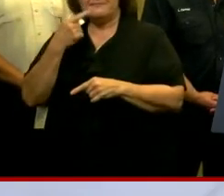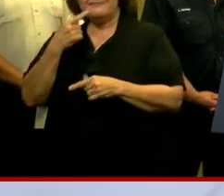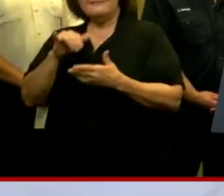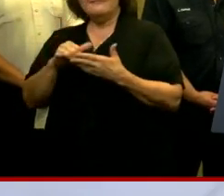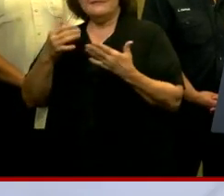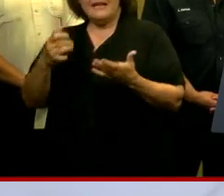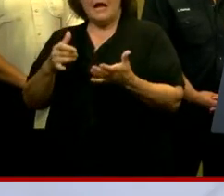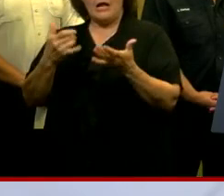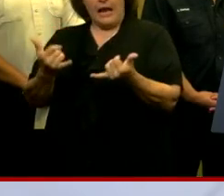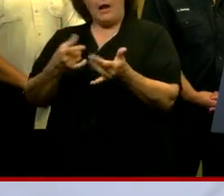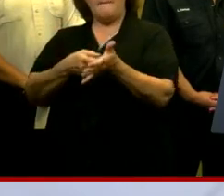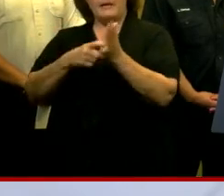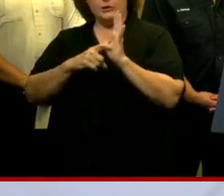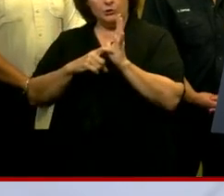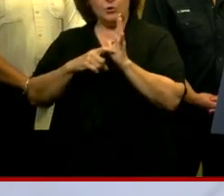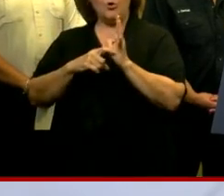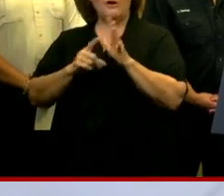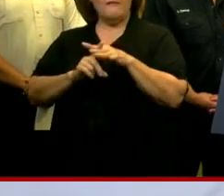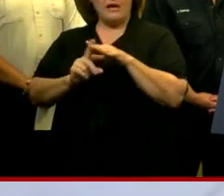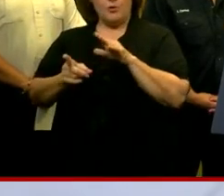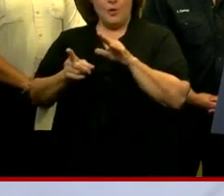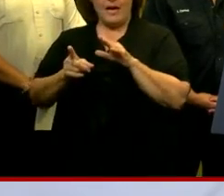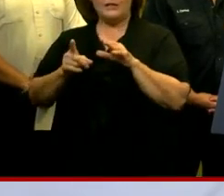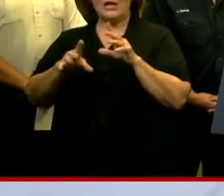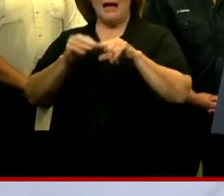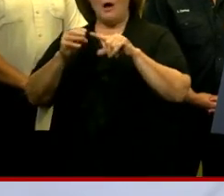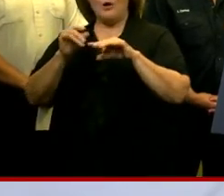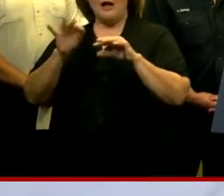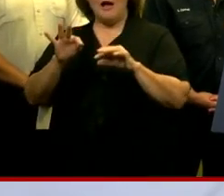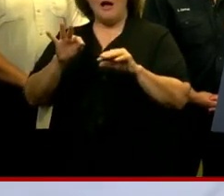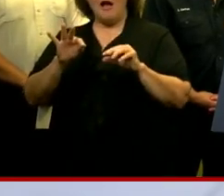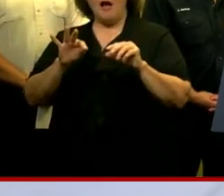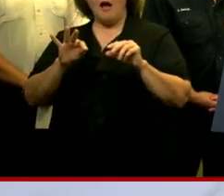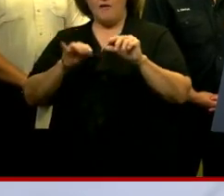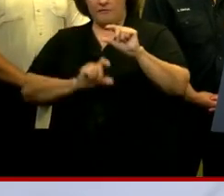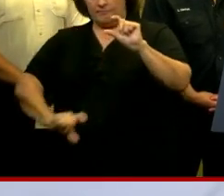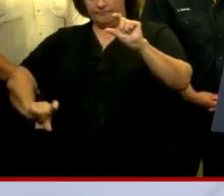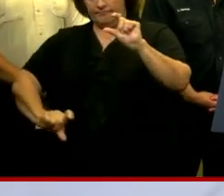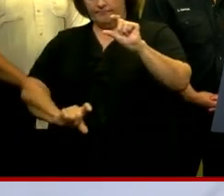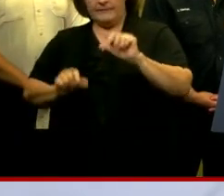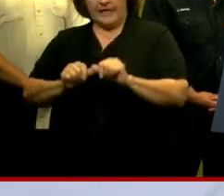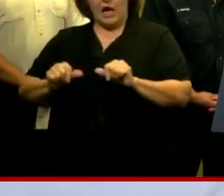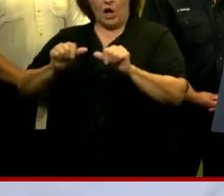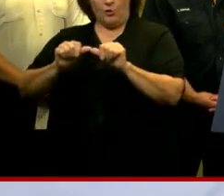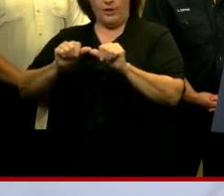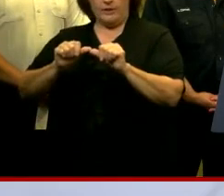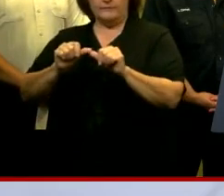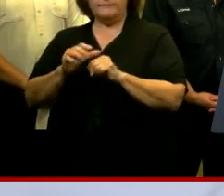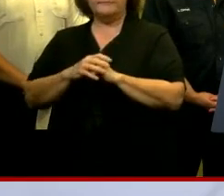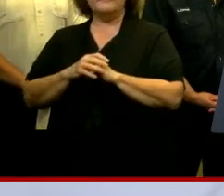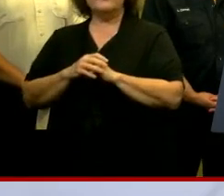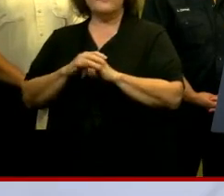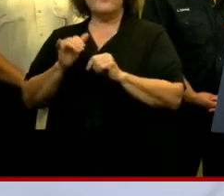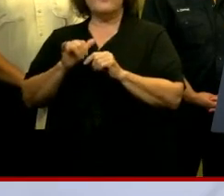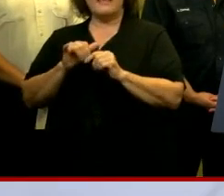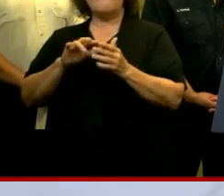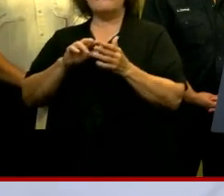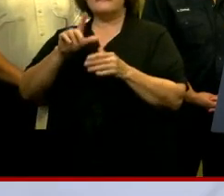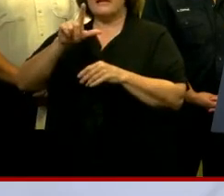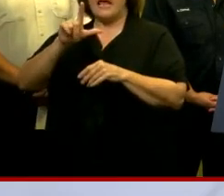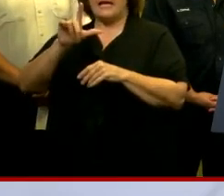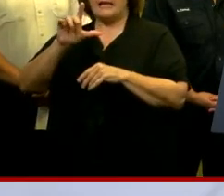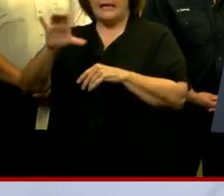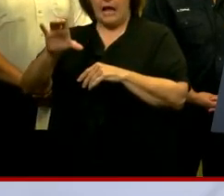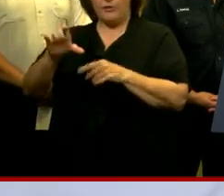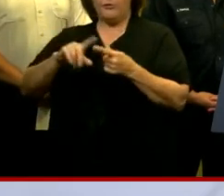calling for a mandatory evacuation of areas outside of the hurricane storm damage risk reduction system, the levee system. That includes Lake